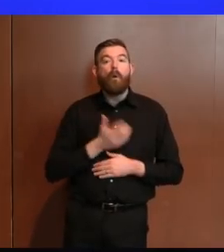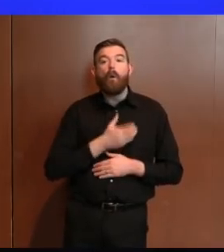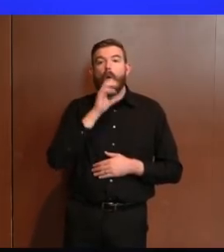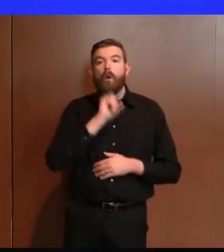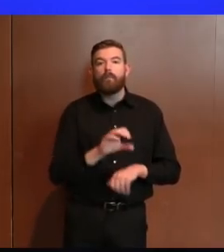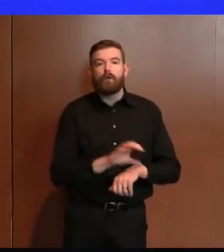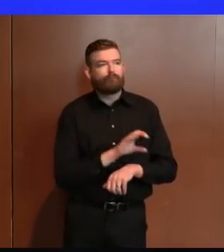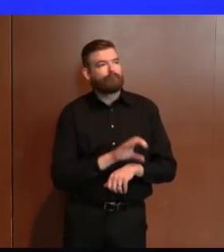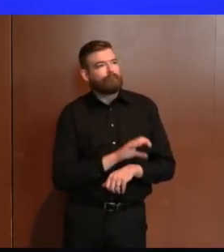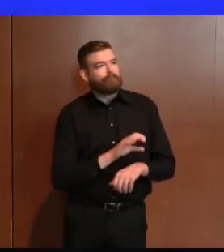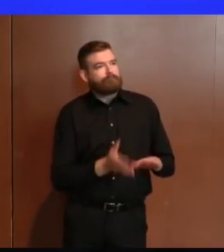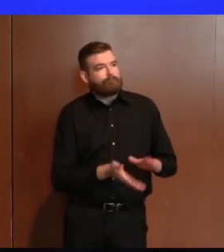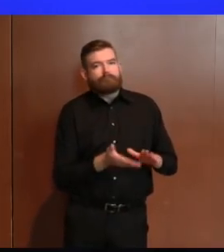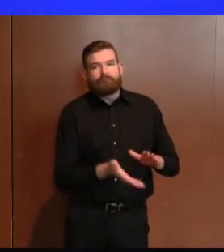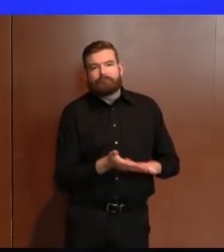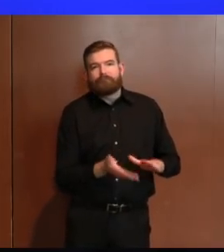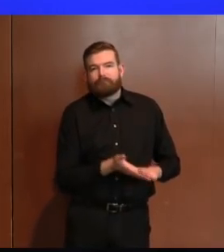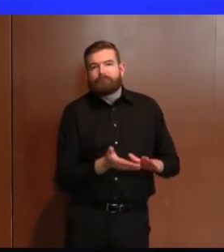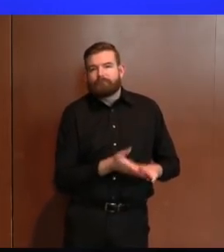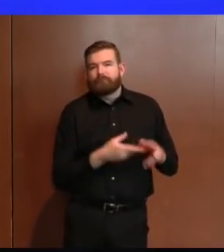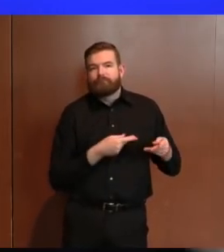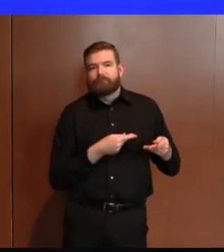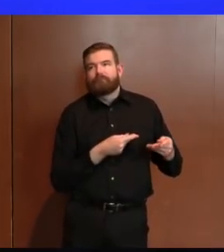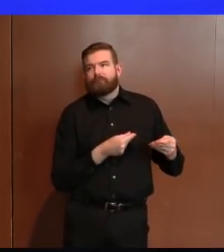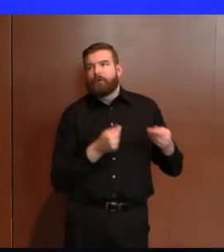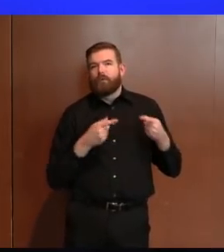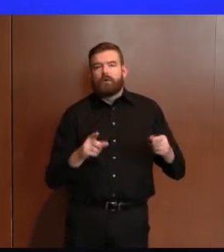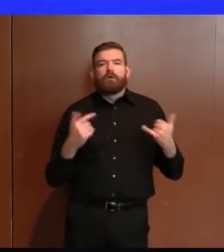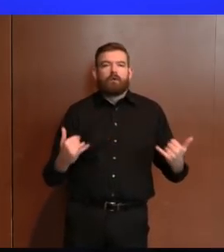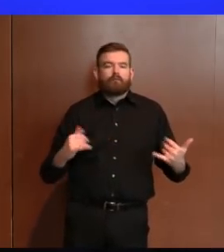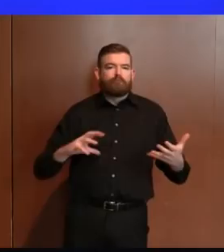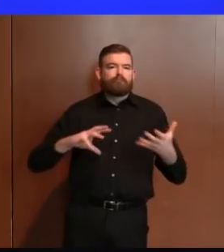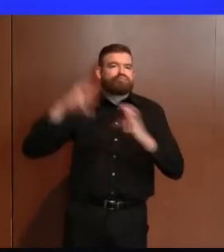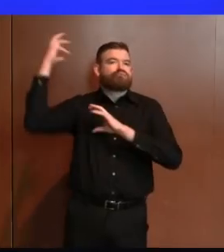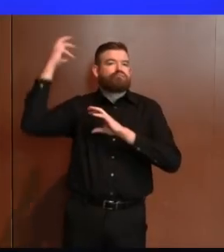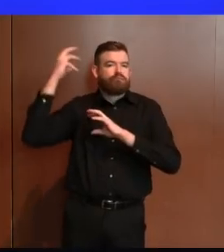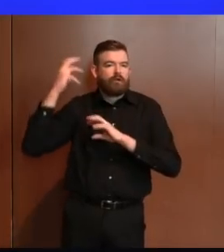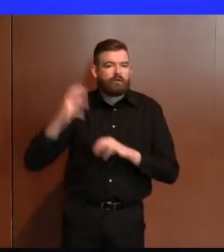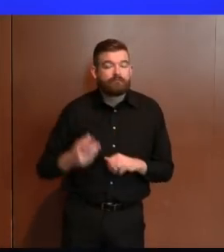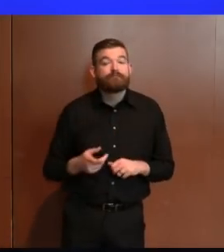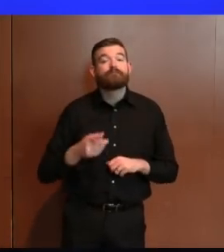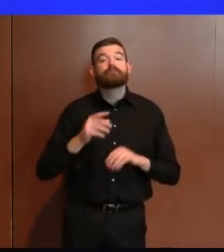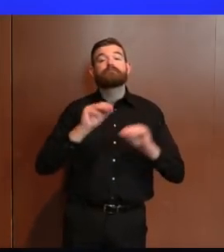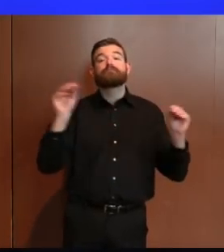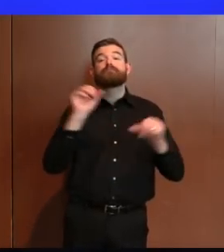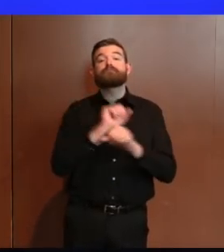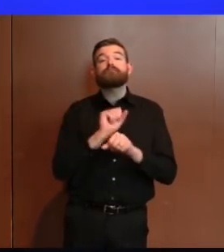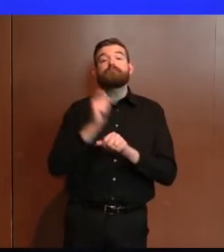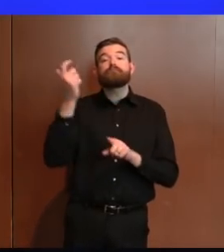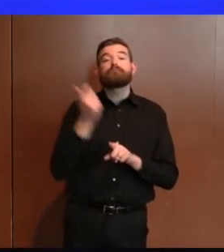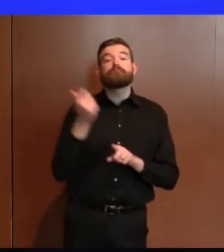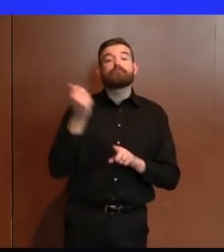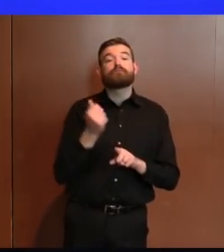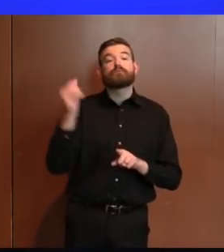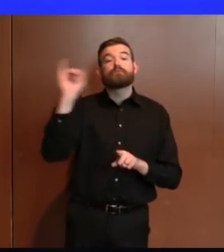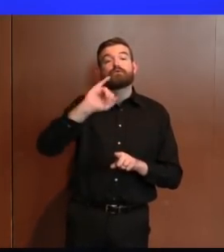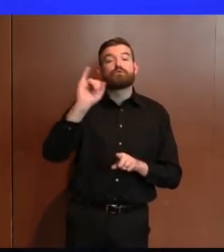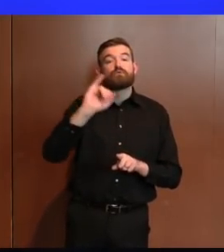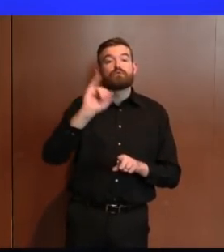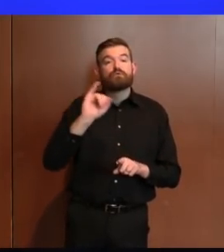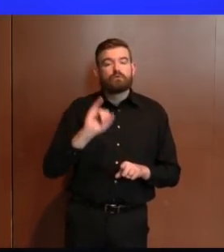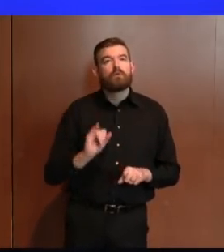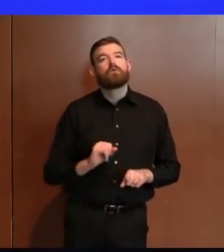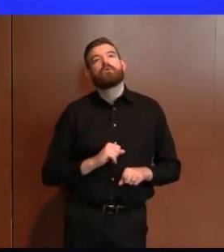circumstances and all of our UI division led by Greg Castellani who have become economic first responders for much of our state.